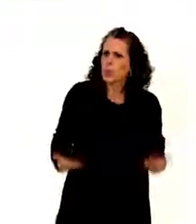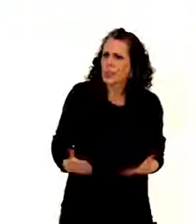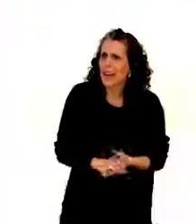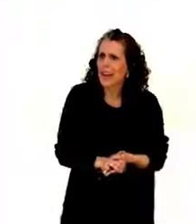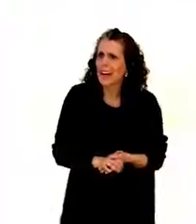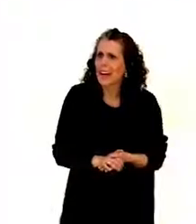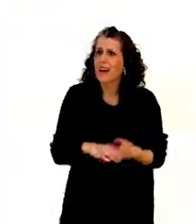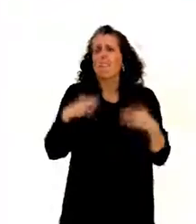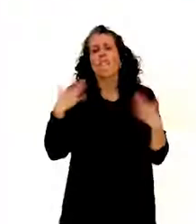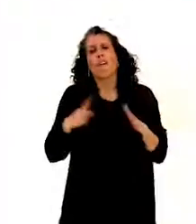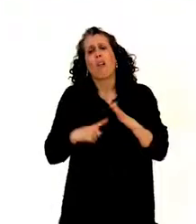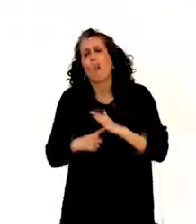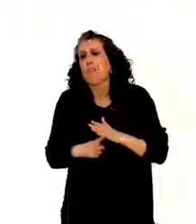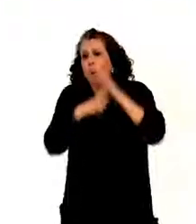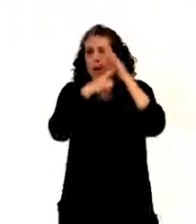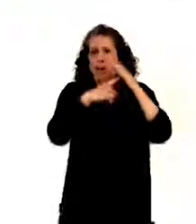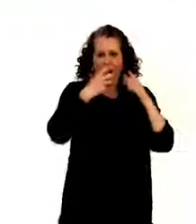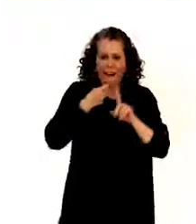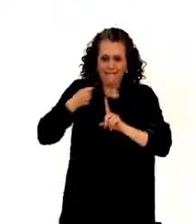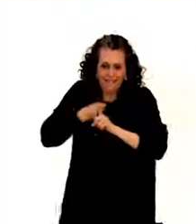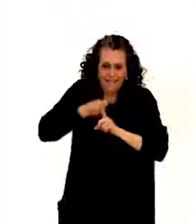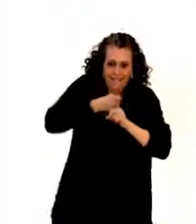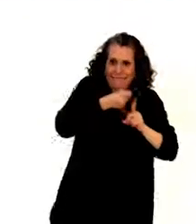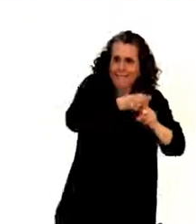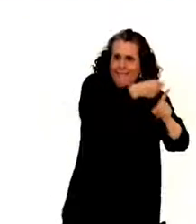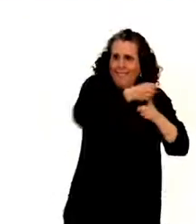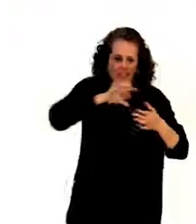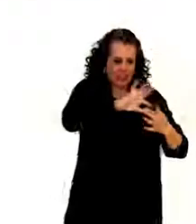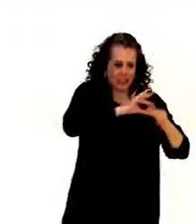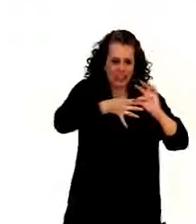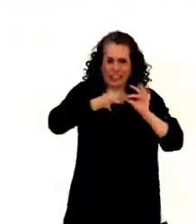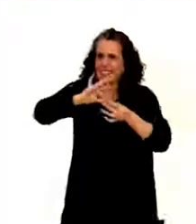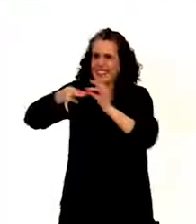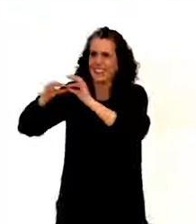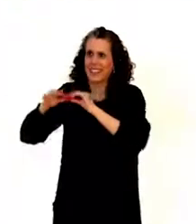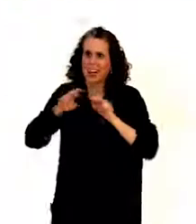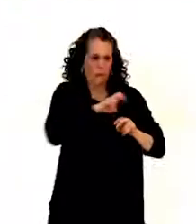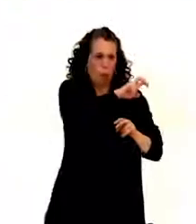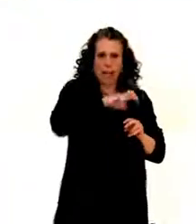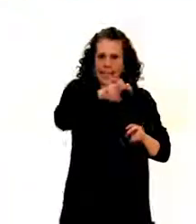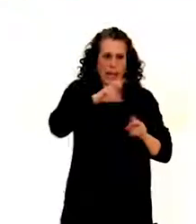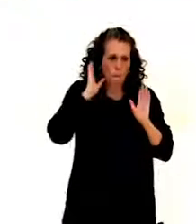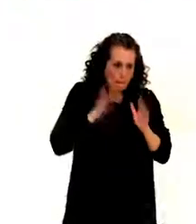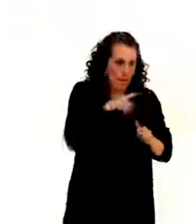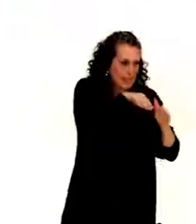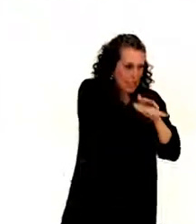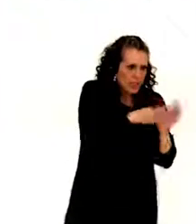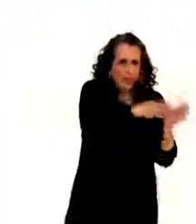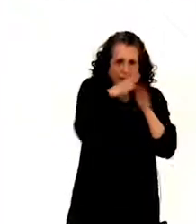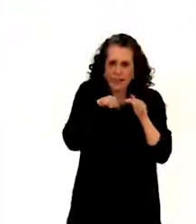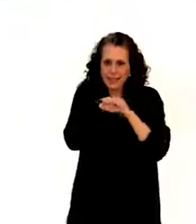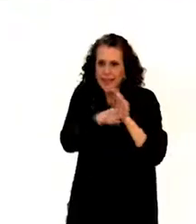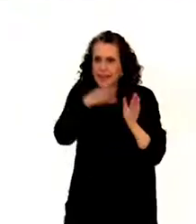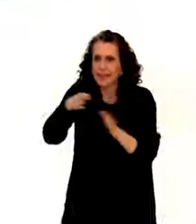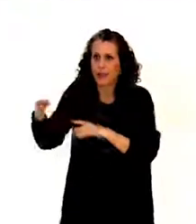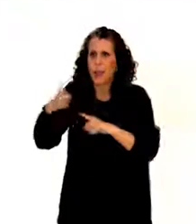unrestricted chain of mobility is. Also, personal mobility, if I